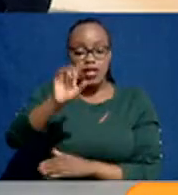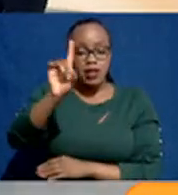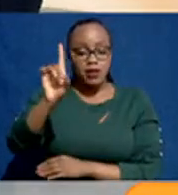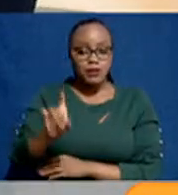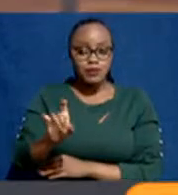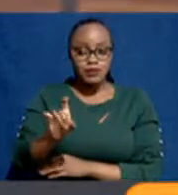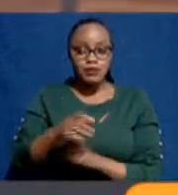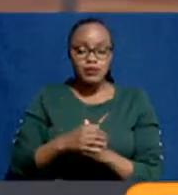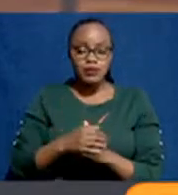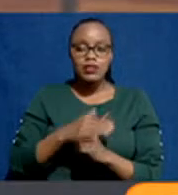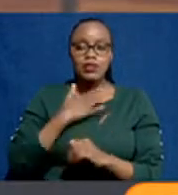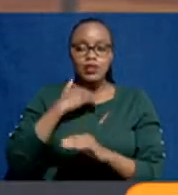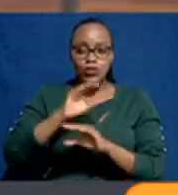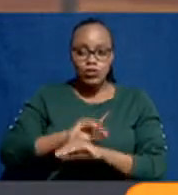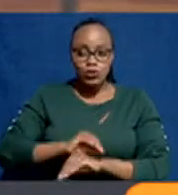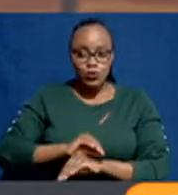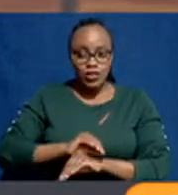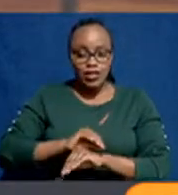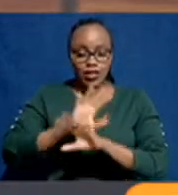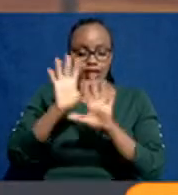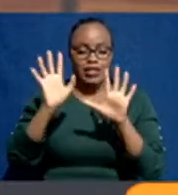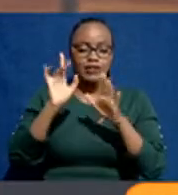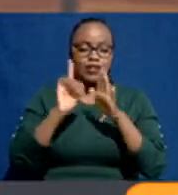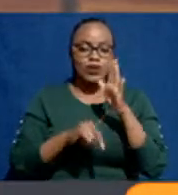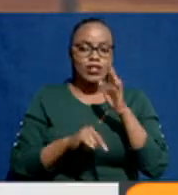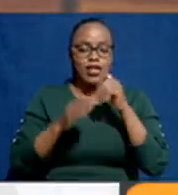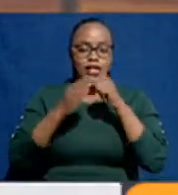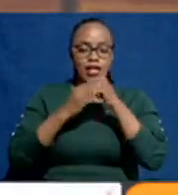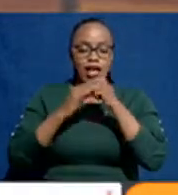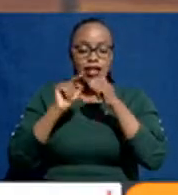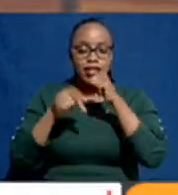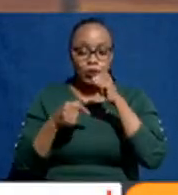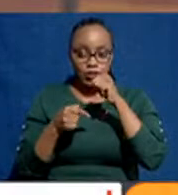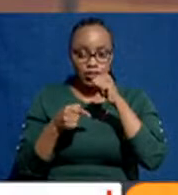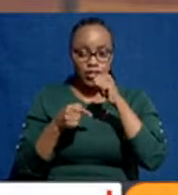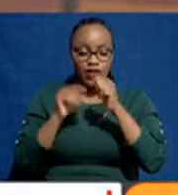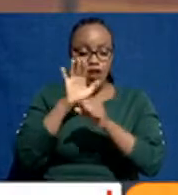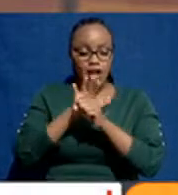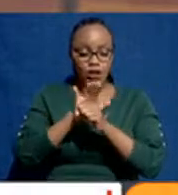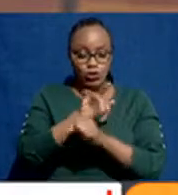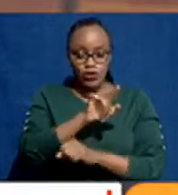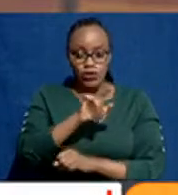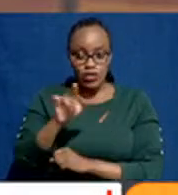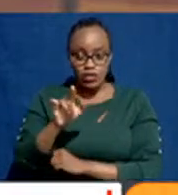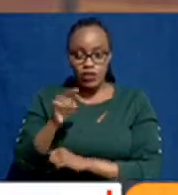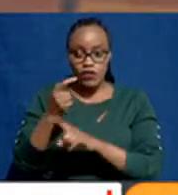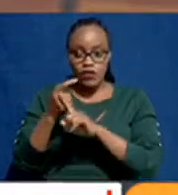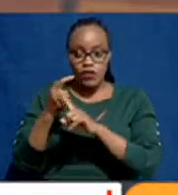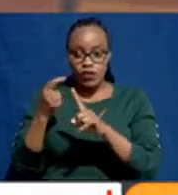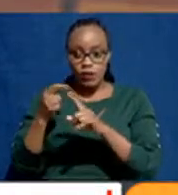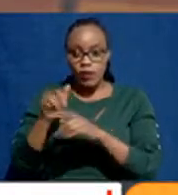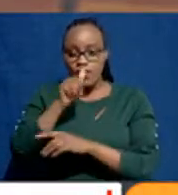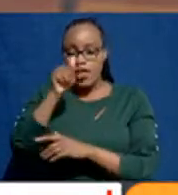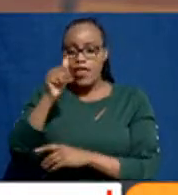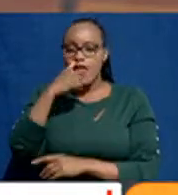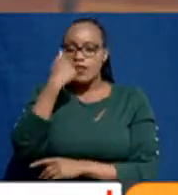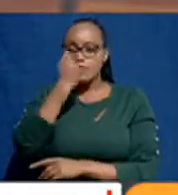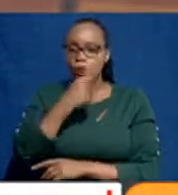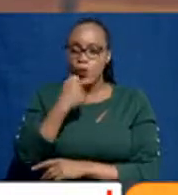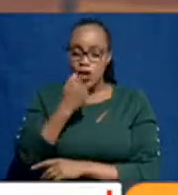Let me clarify that the 9,000, most of them, apart from the outliers that I've